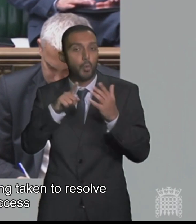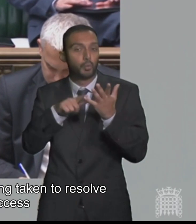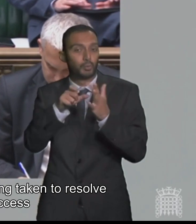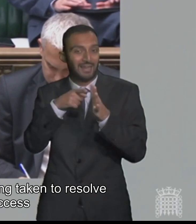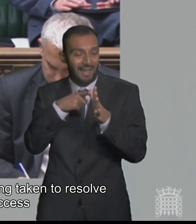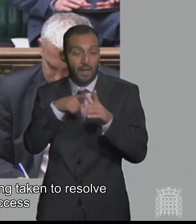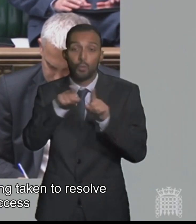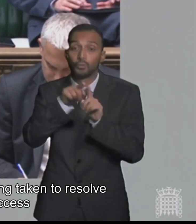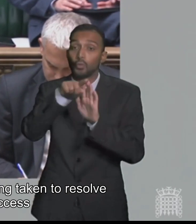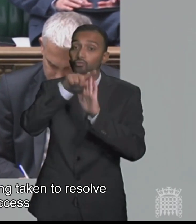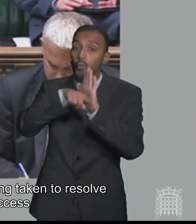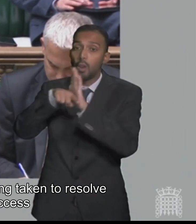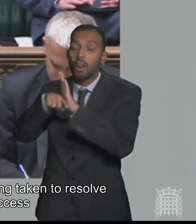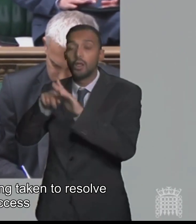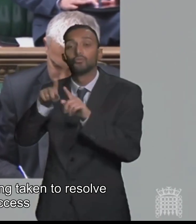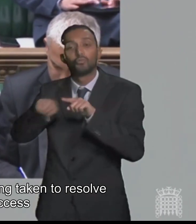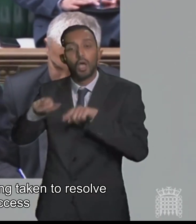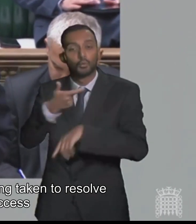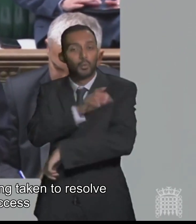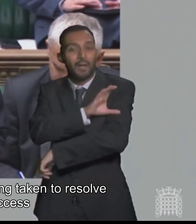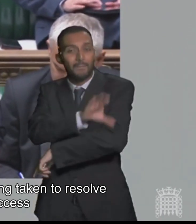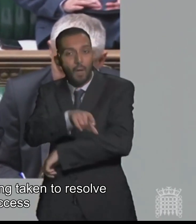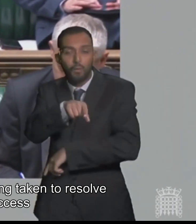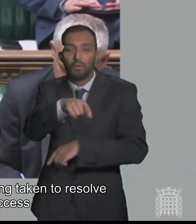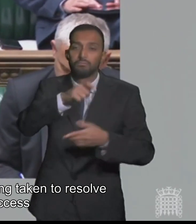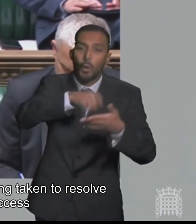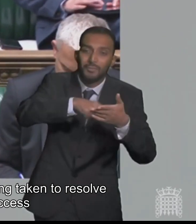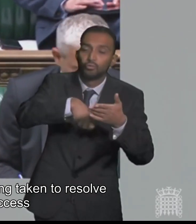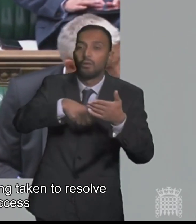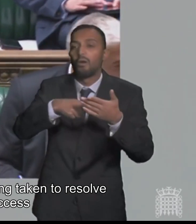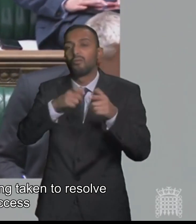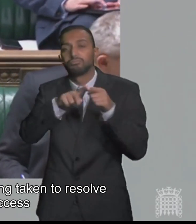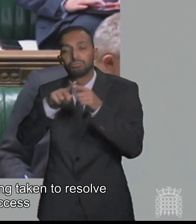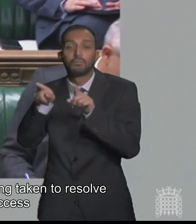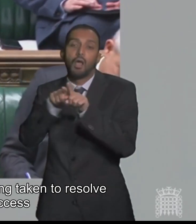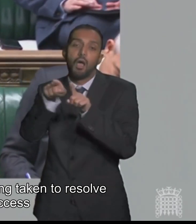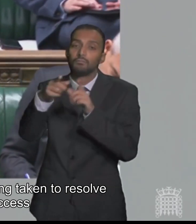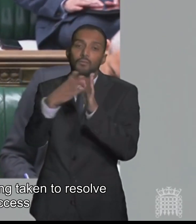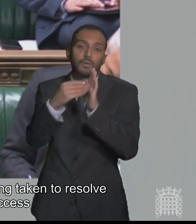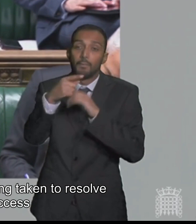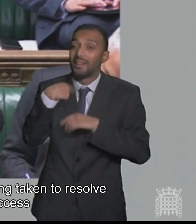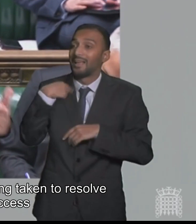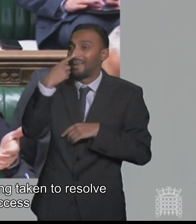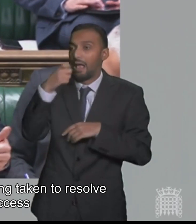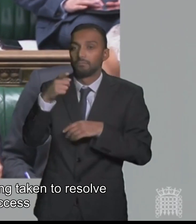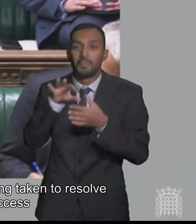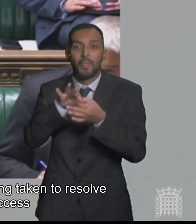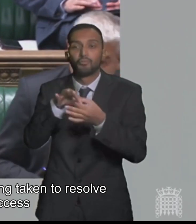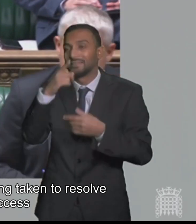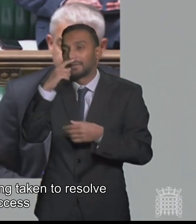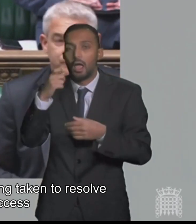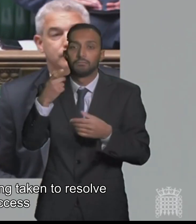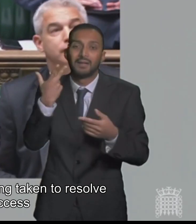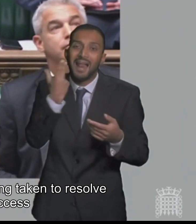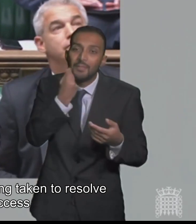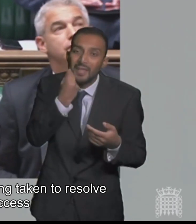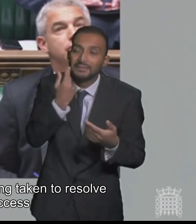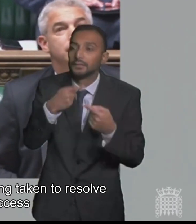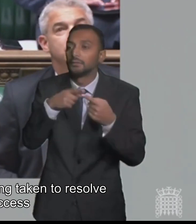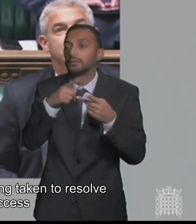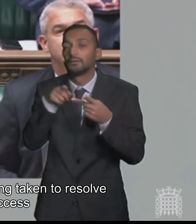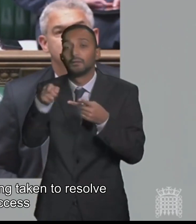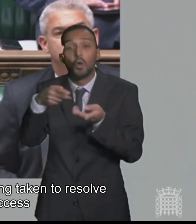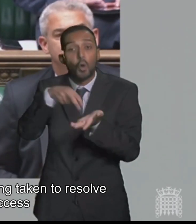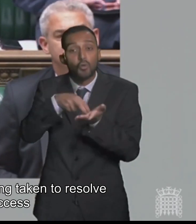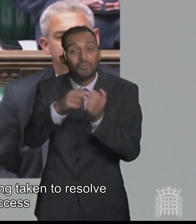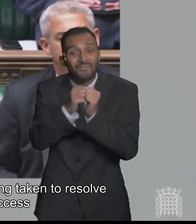both clinicians and commissioners. So we're enabling, for example, therapists to start delivering medicines like anaesthetics, rebasing contract values